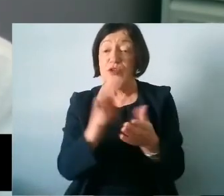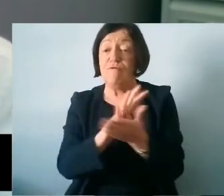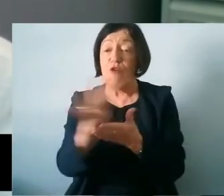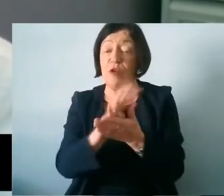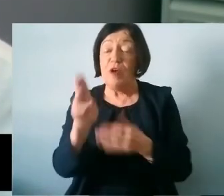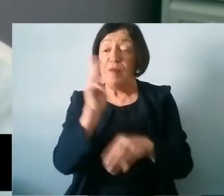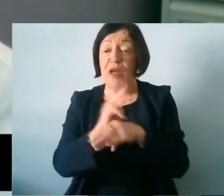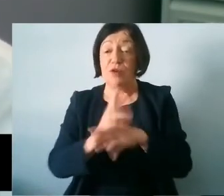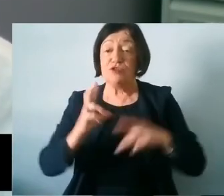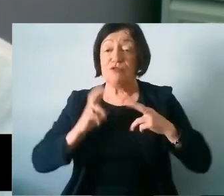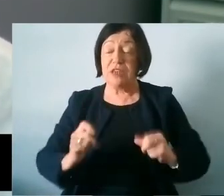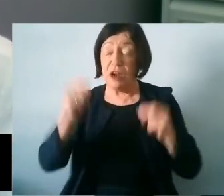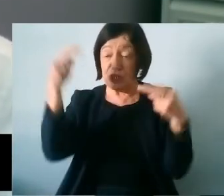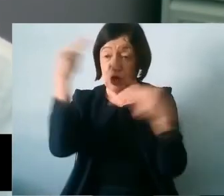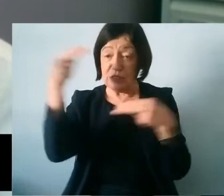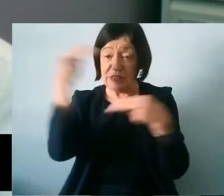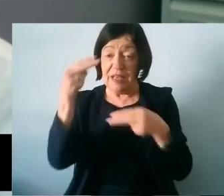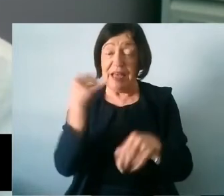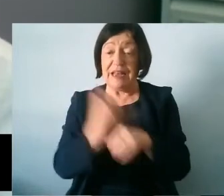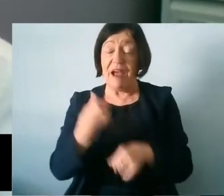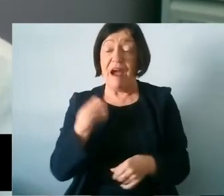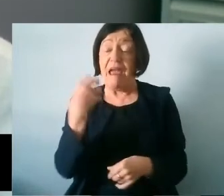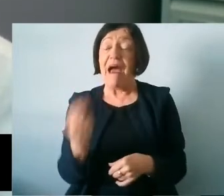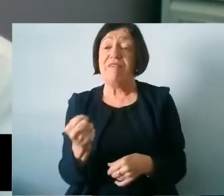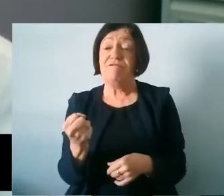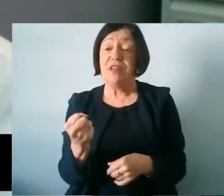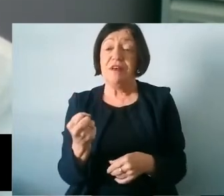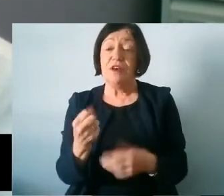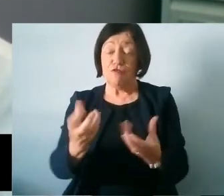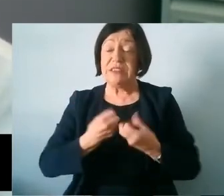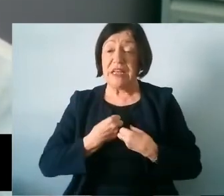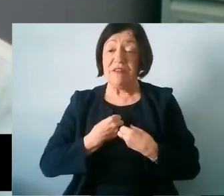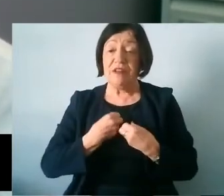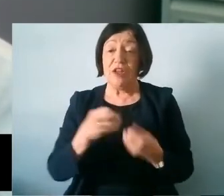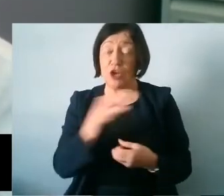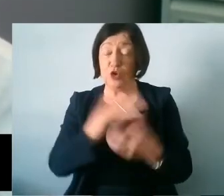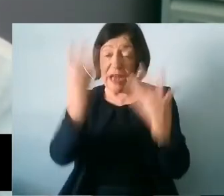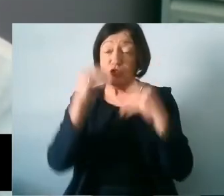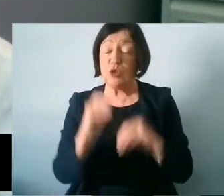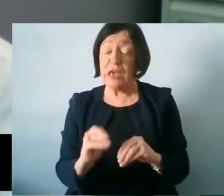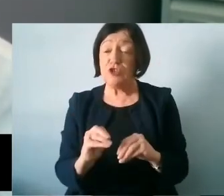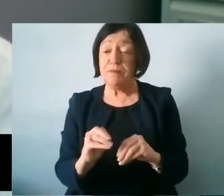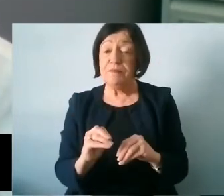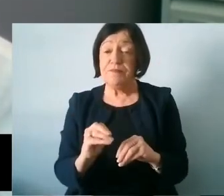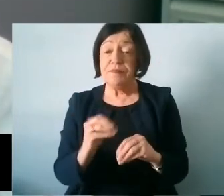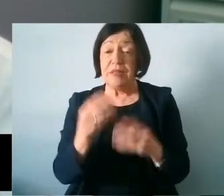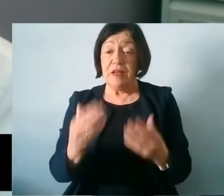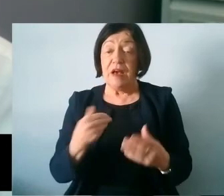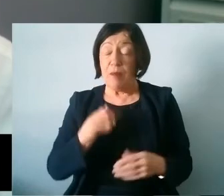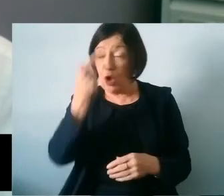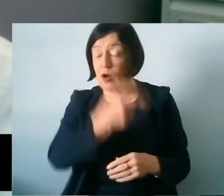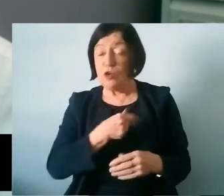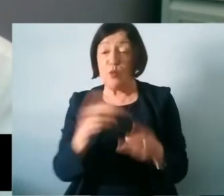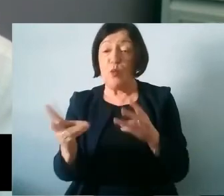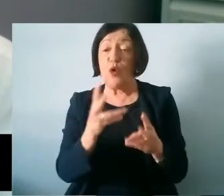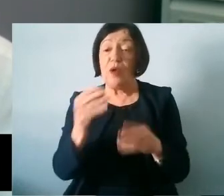mother is a retired nurse, and yet I have received a very good education, and now I'm very fortunate to work